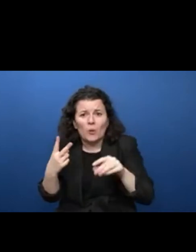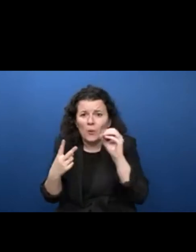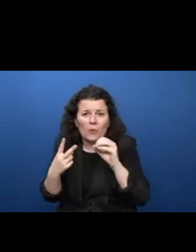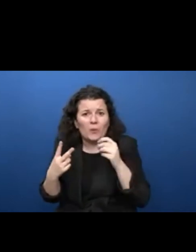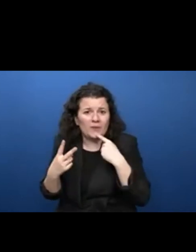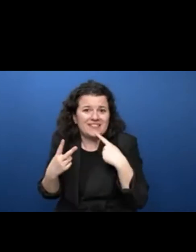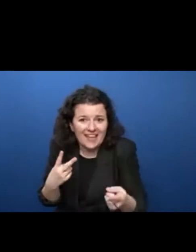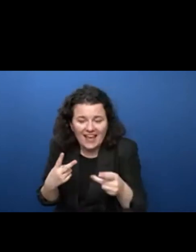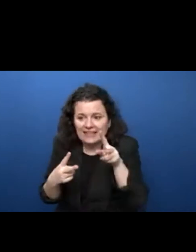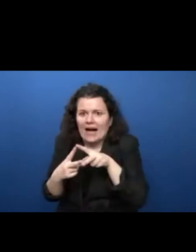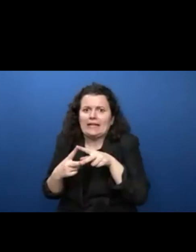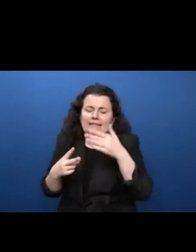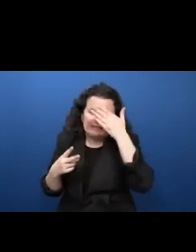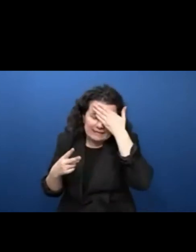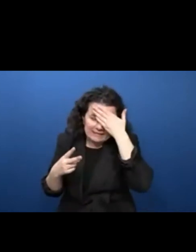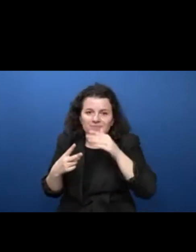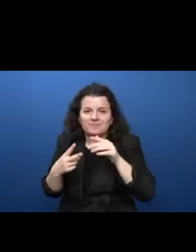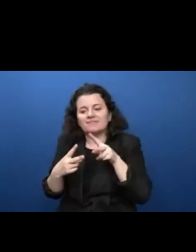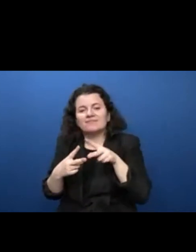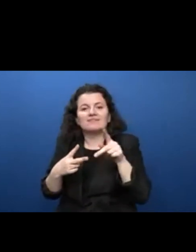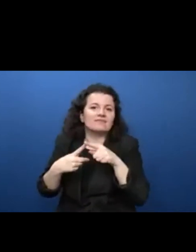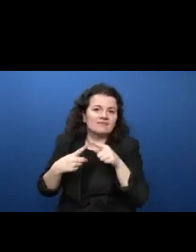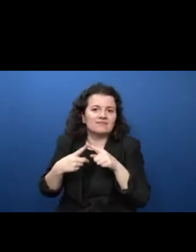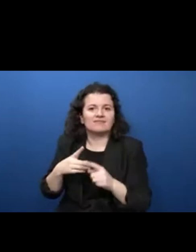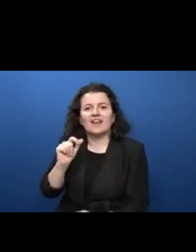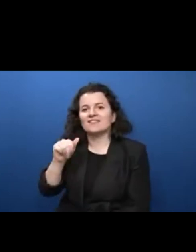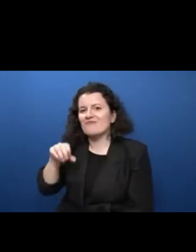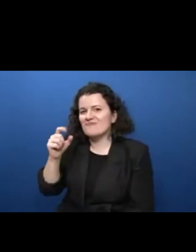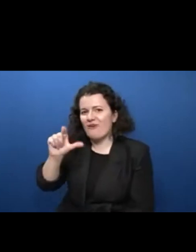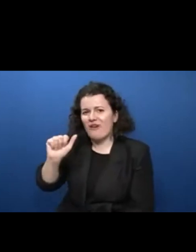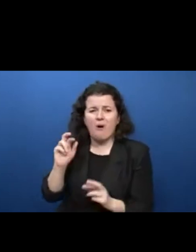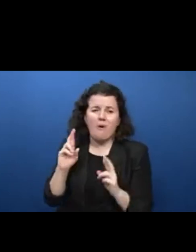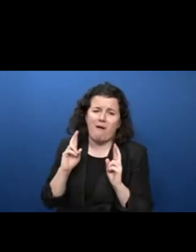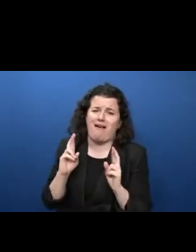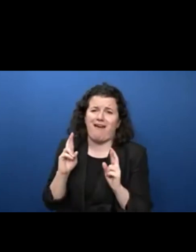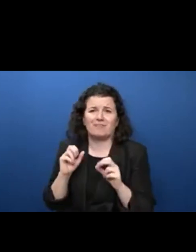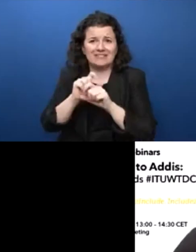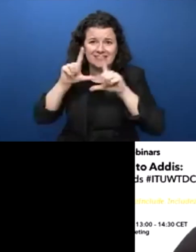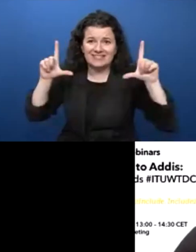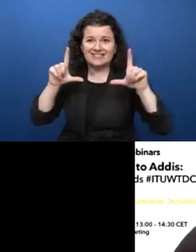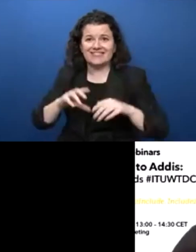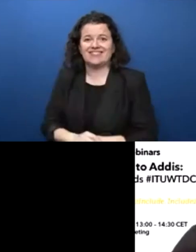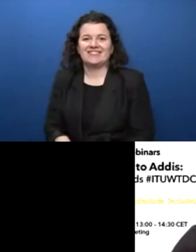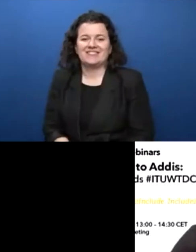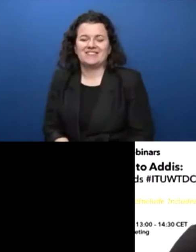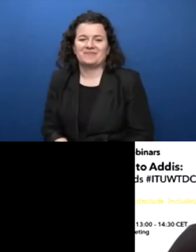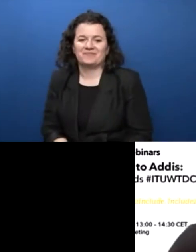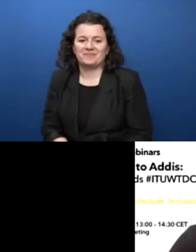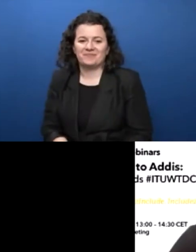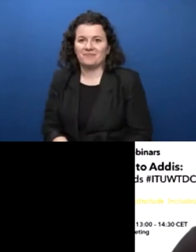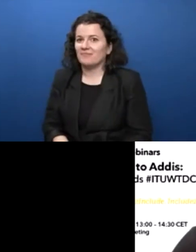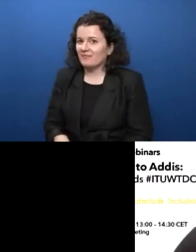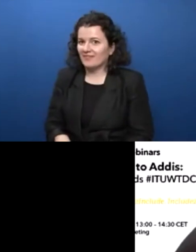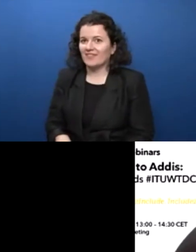Darn. Okay. First of all, Danola, I hope you're still out there. Please come on and tell us your word. My word